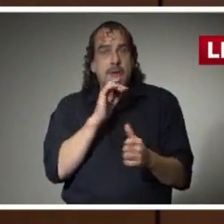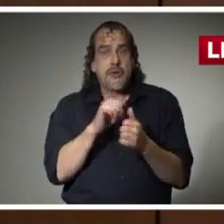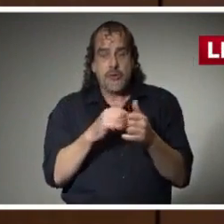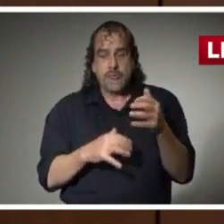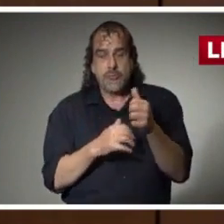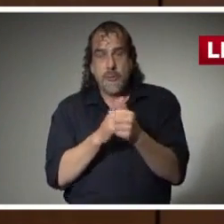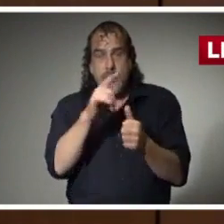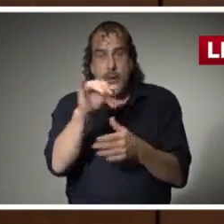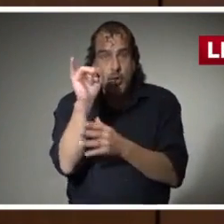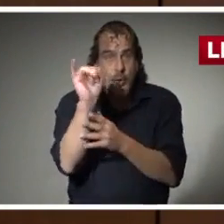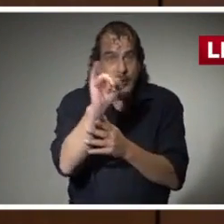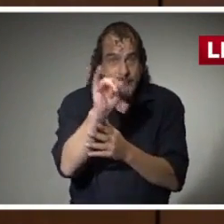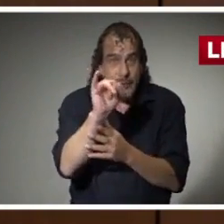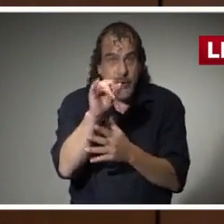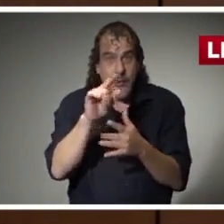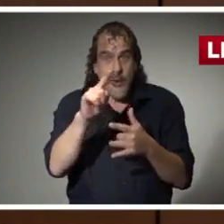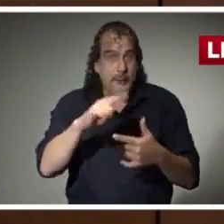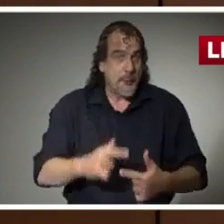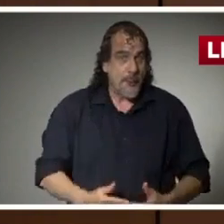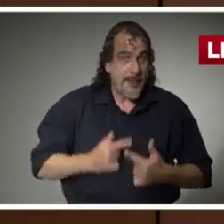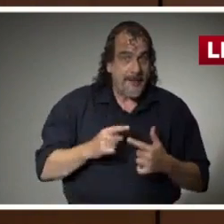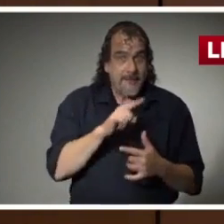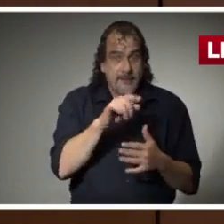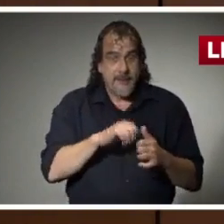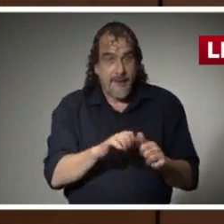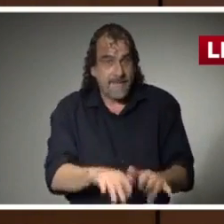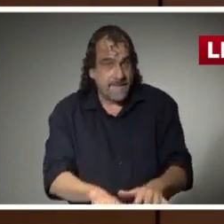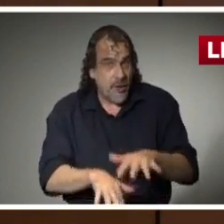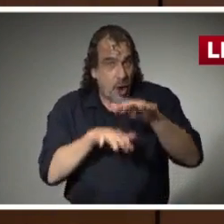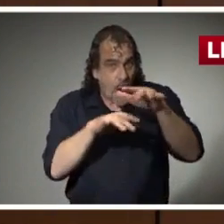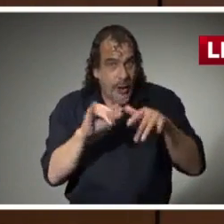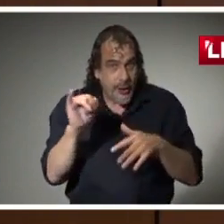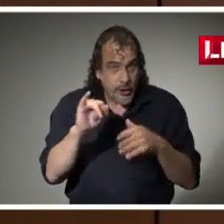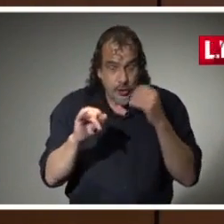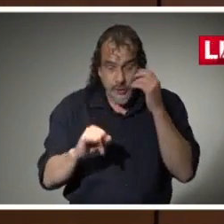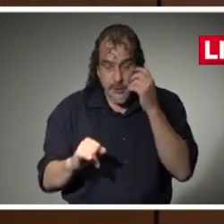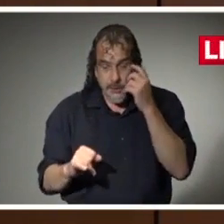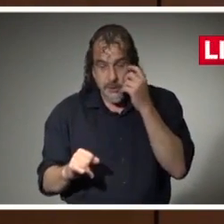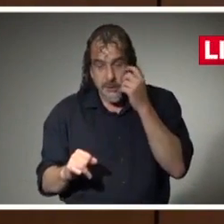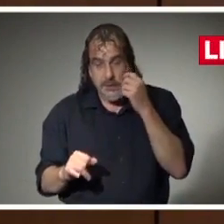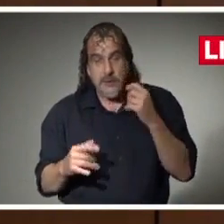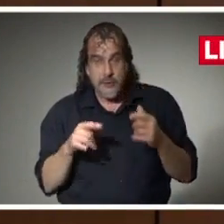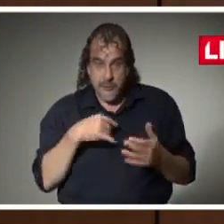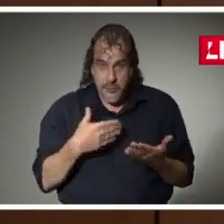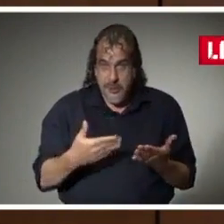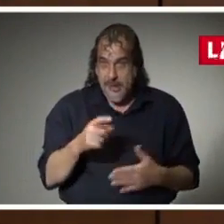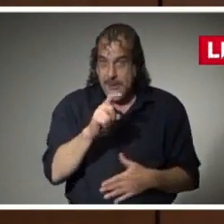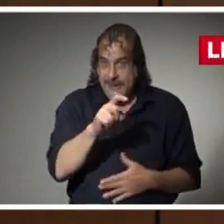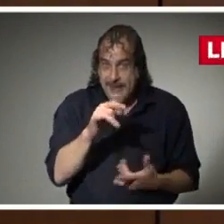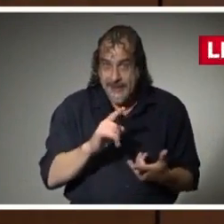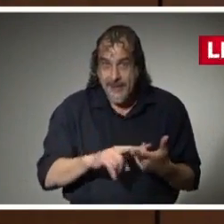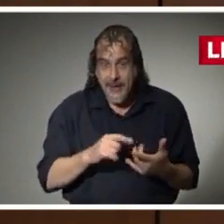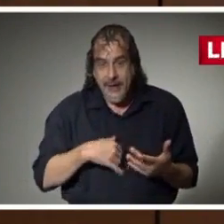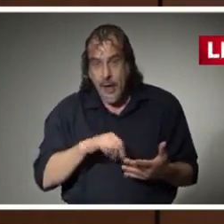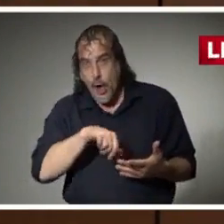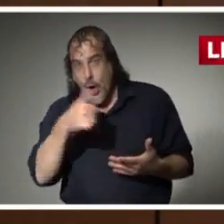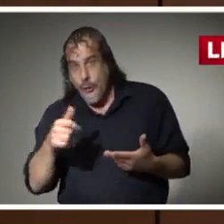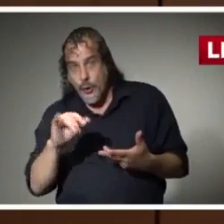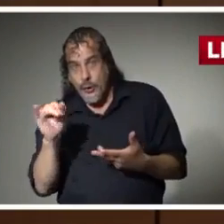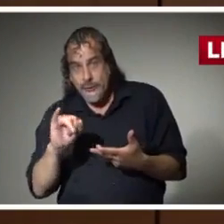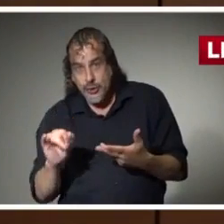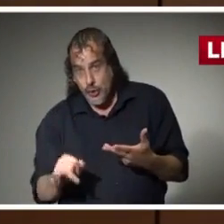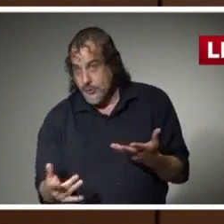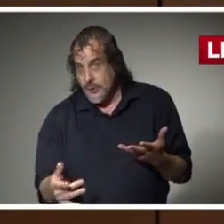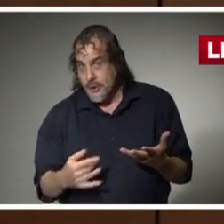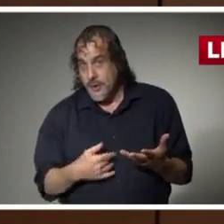insurance coverage depending on where you are. Flood insurance may be applicable as well as additional home insurance that you've